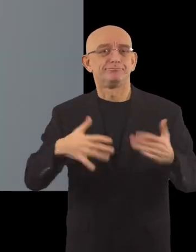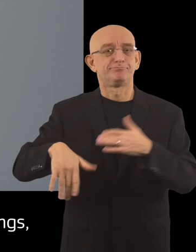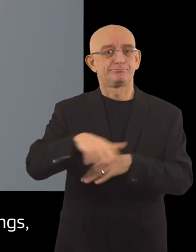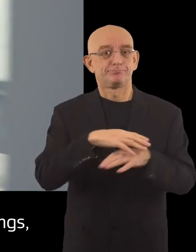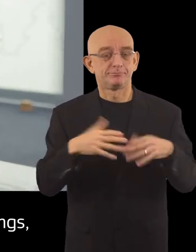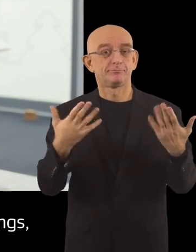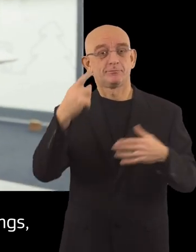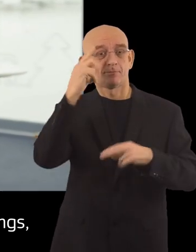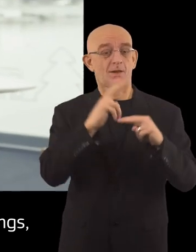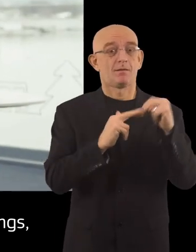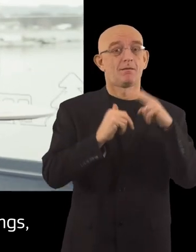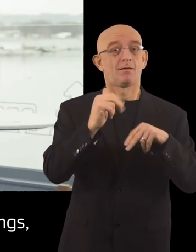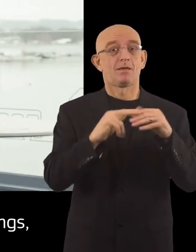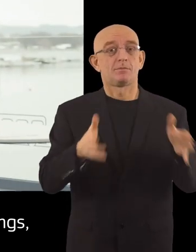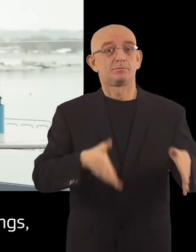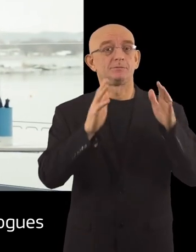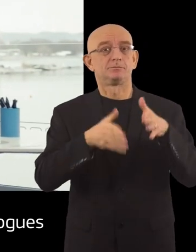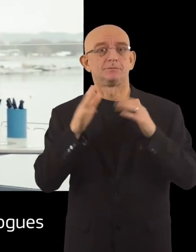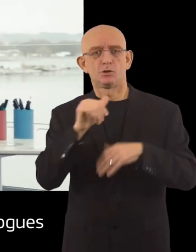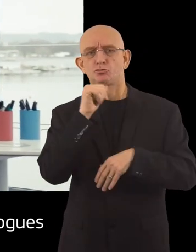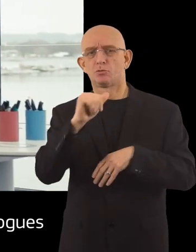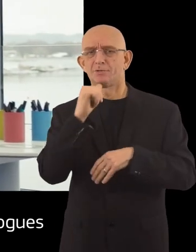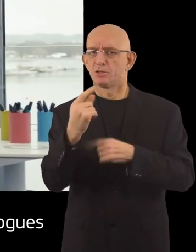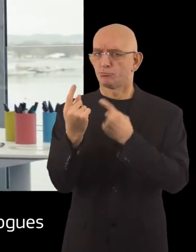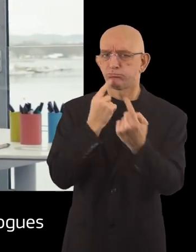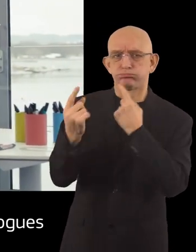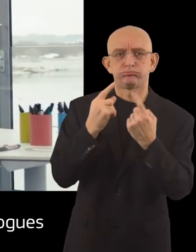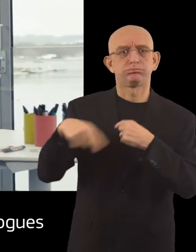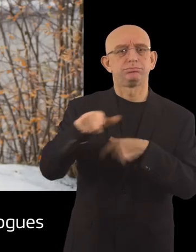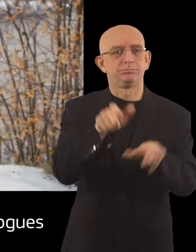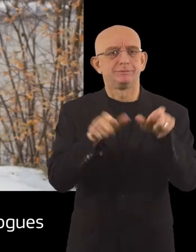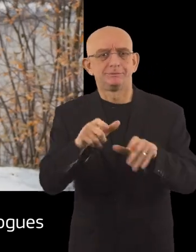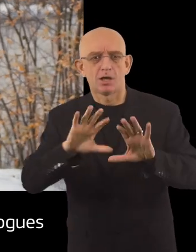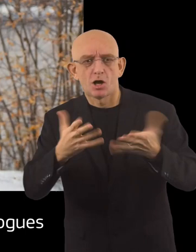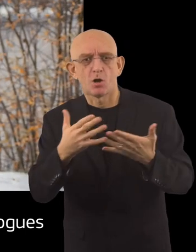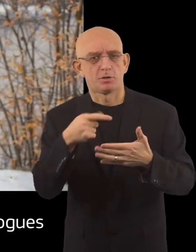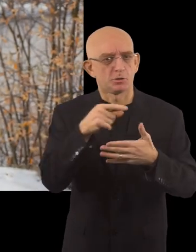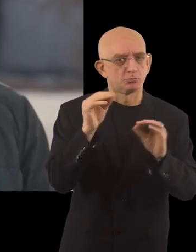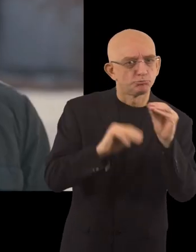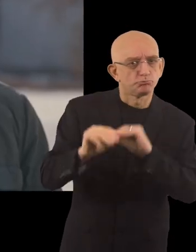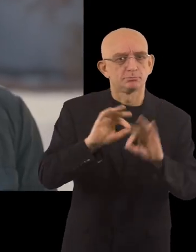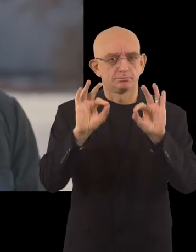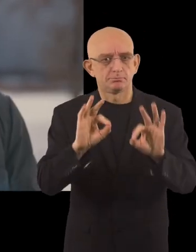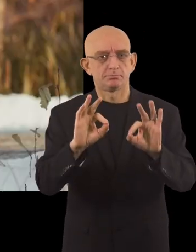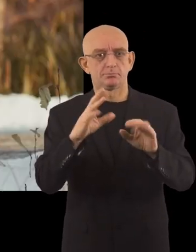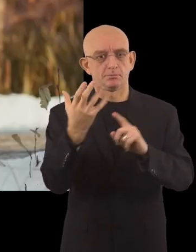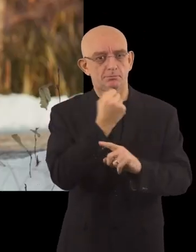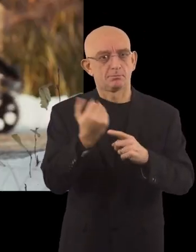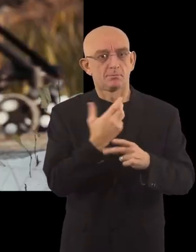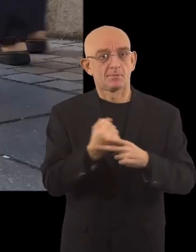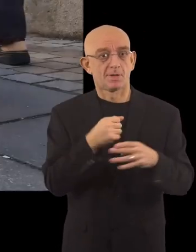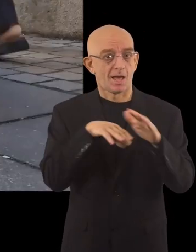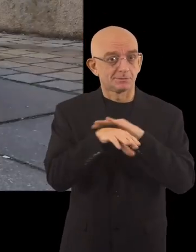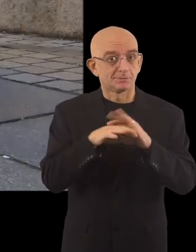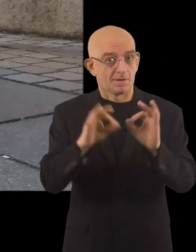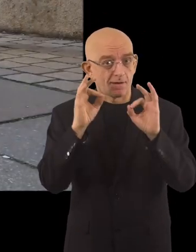When it comes to constructing new buildings, Jönköping consults its citizens through dialogues to make sure their accessibility needs